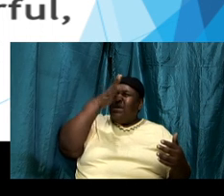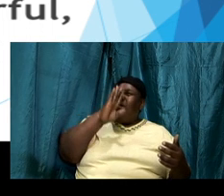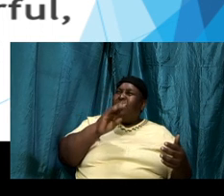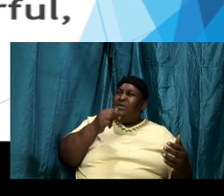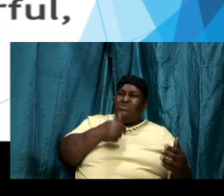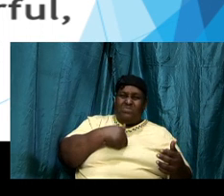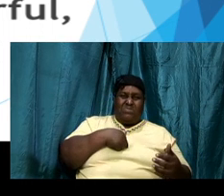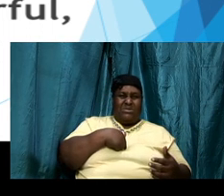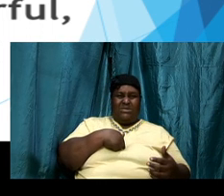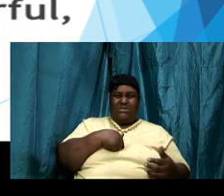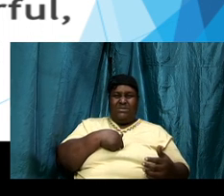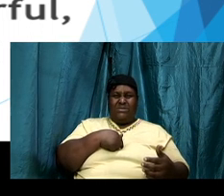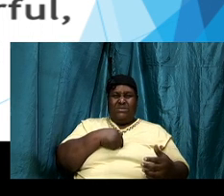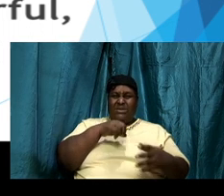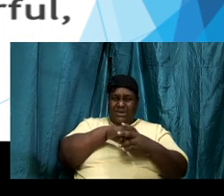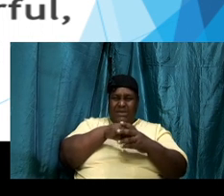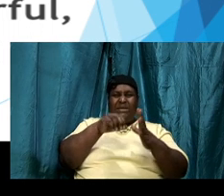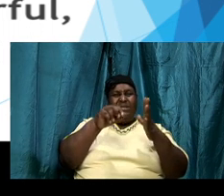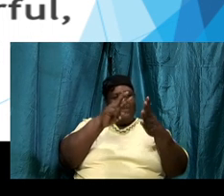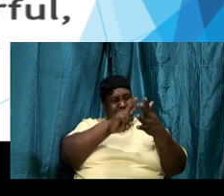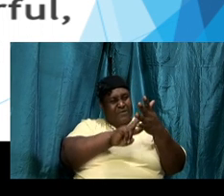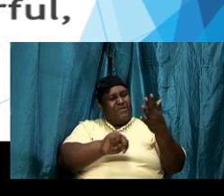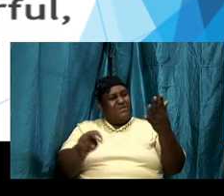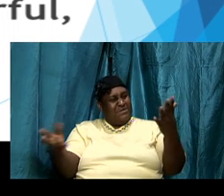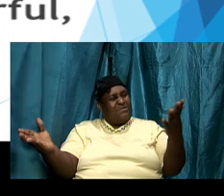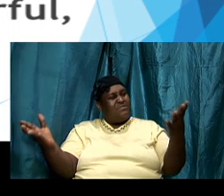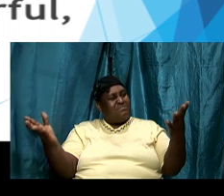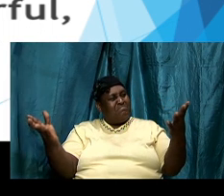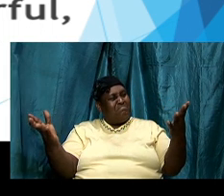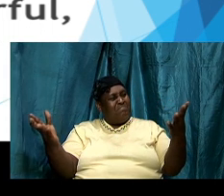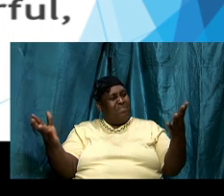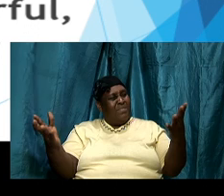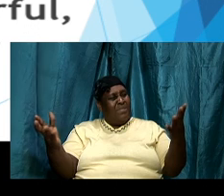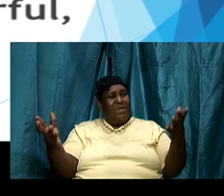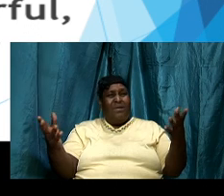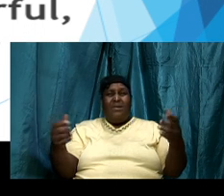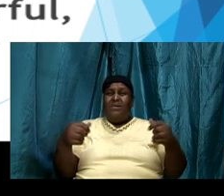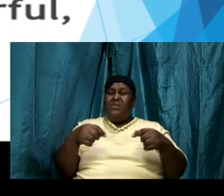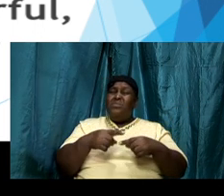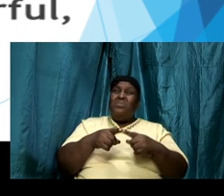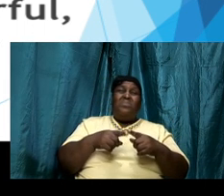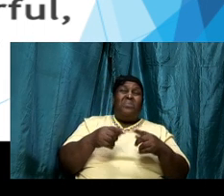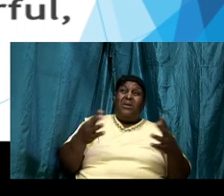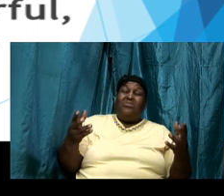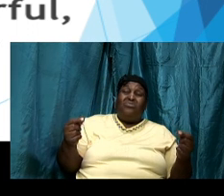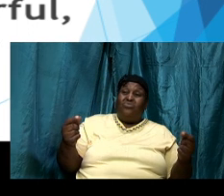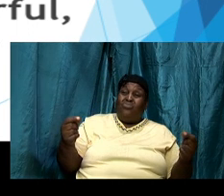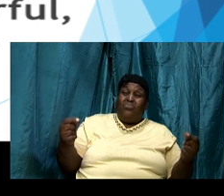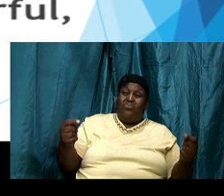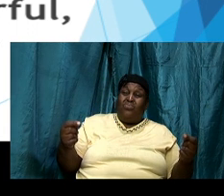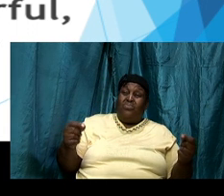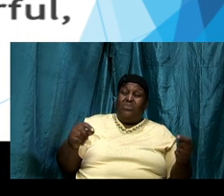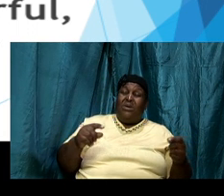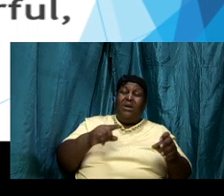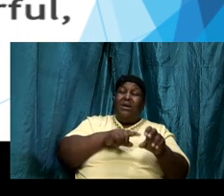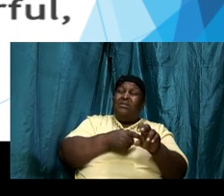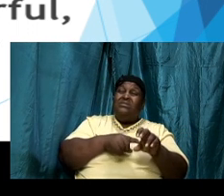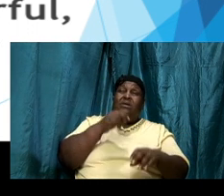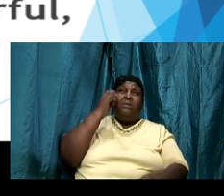particular verse and so when we start to do that and start to meditate